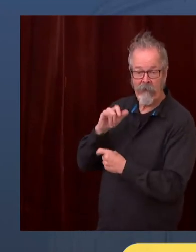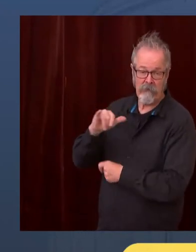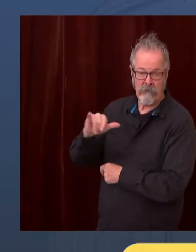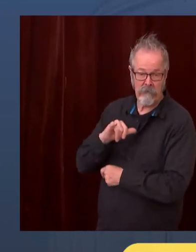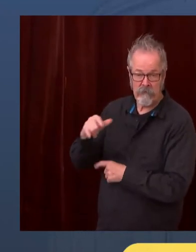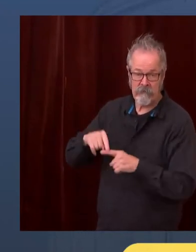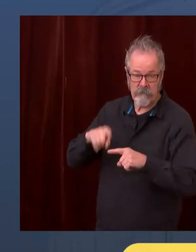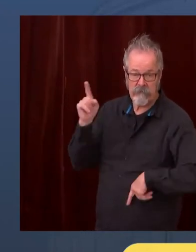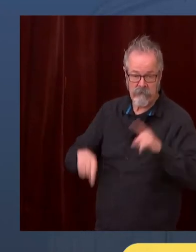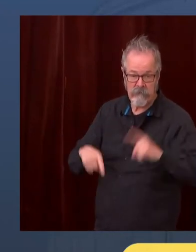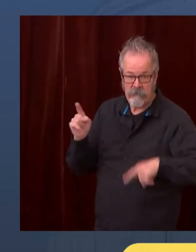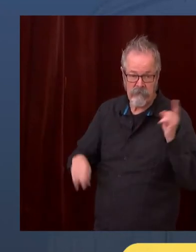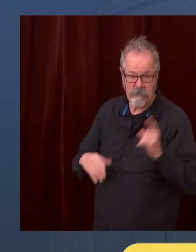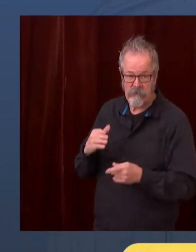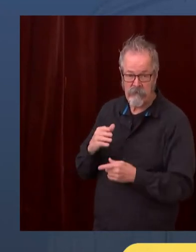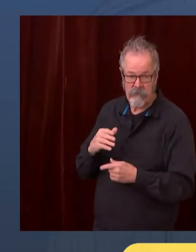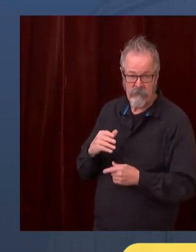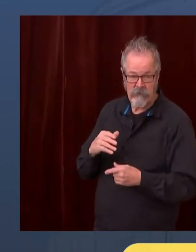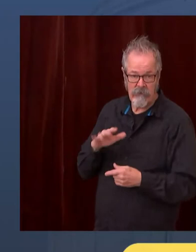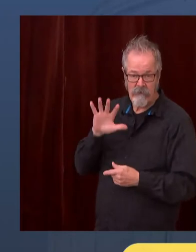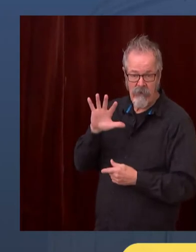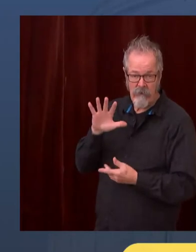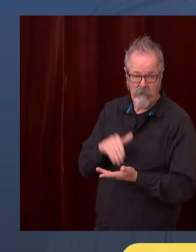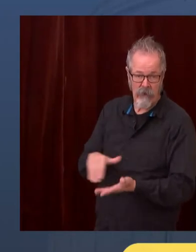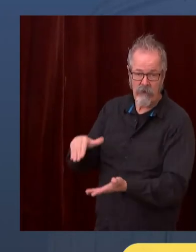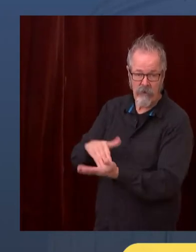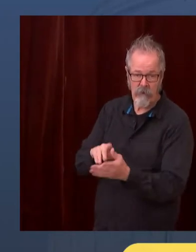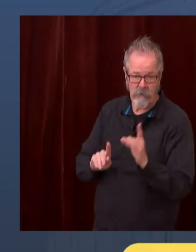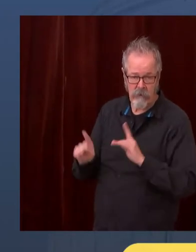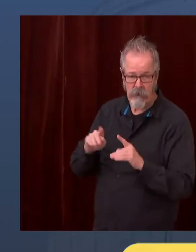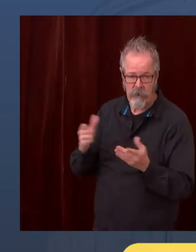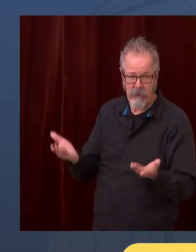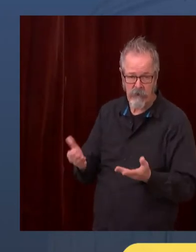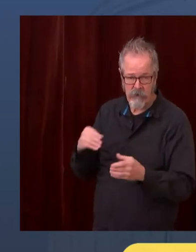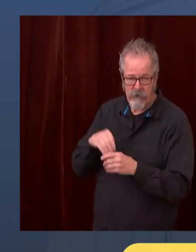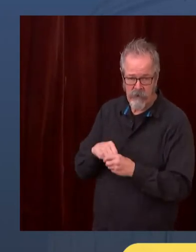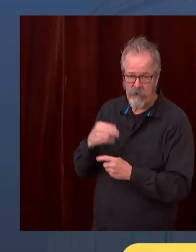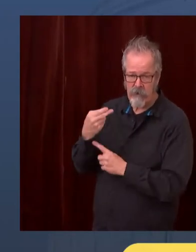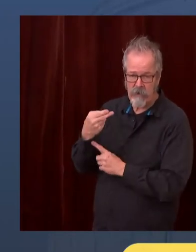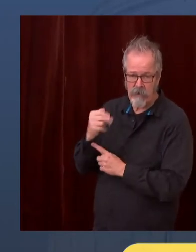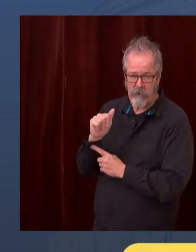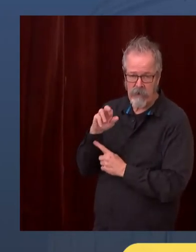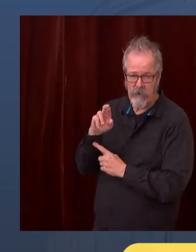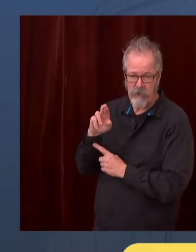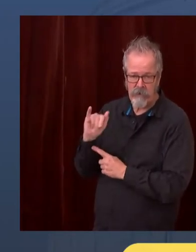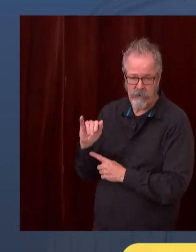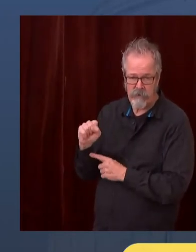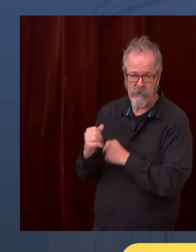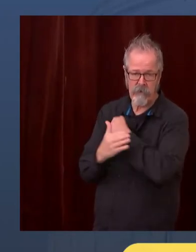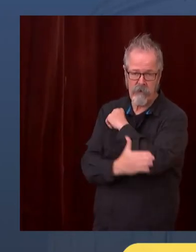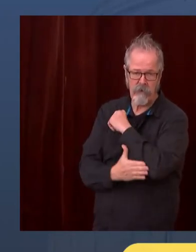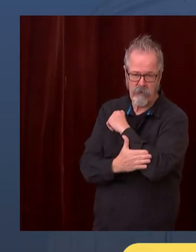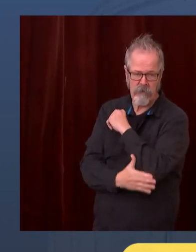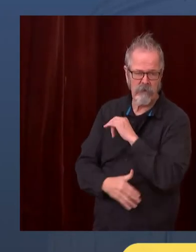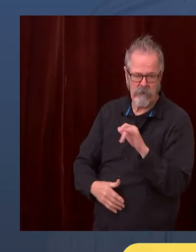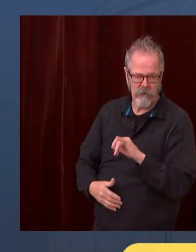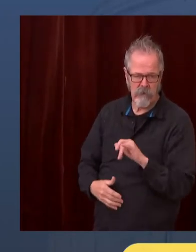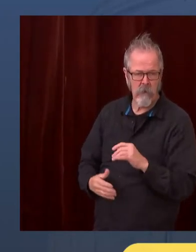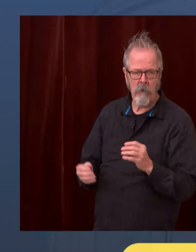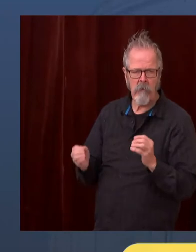million people in Harris County. It's larger than 20-some states. It is,